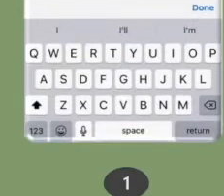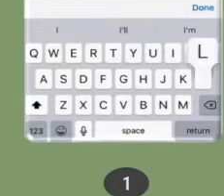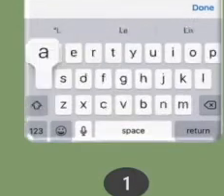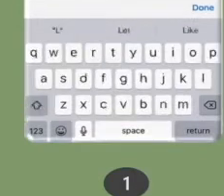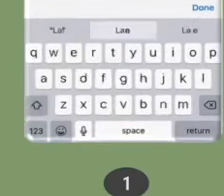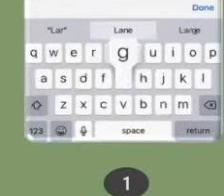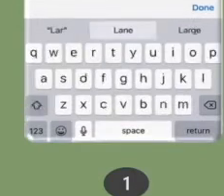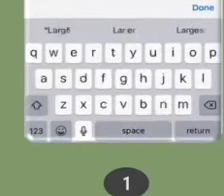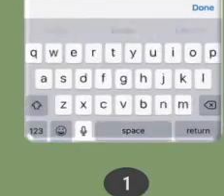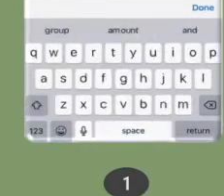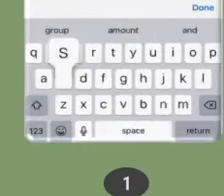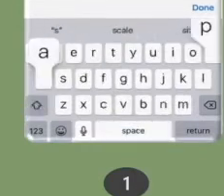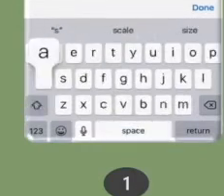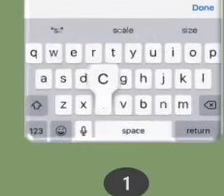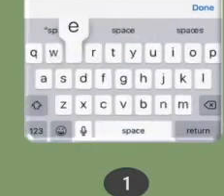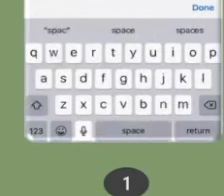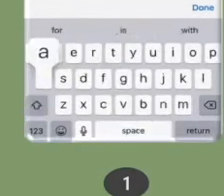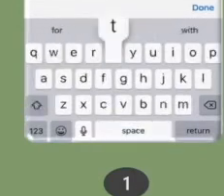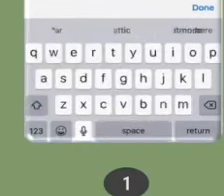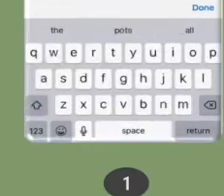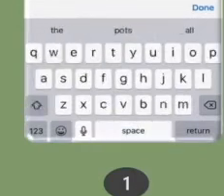notes into that, into that section as well.